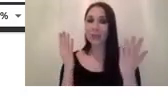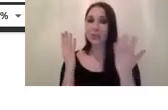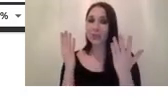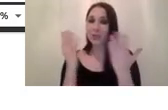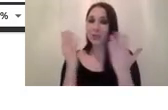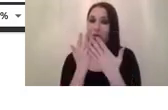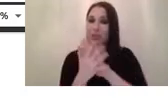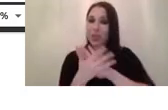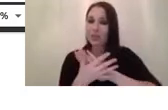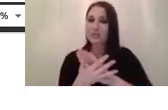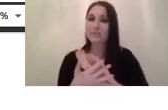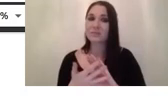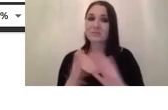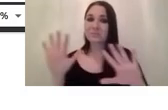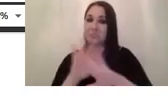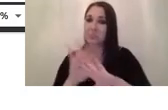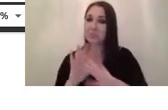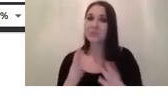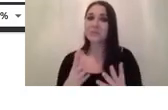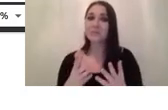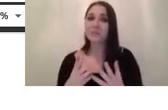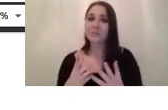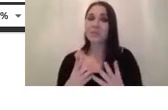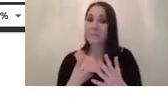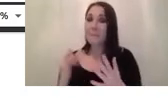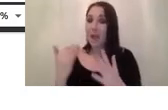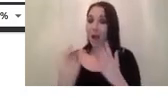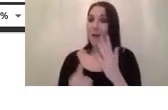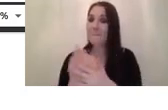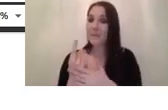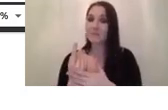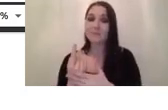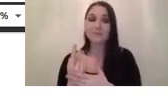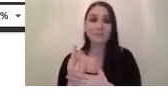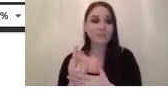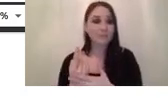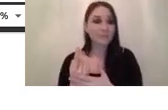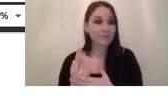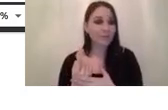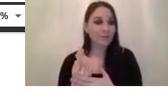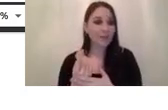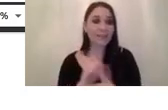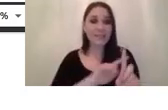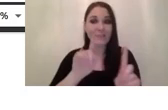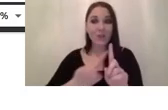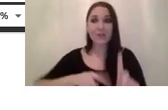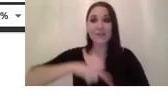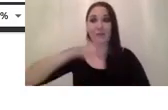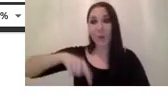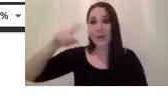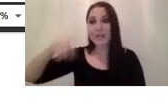not actually a good quality lens it may happen that uh the cones of light at different frequencies are